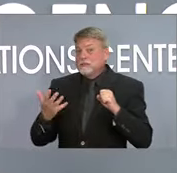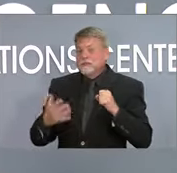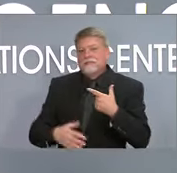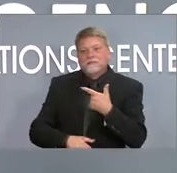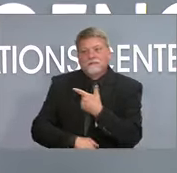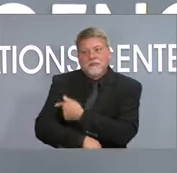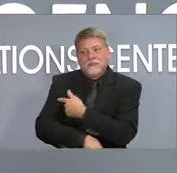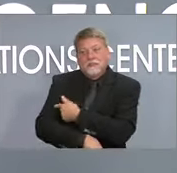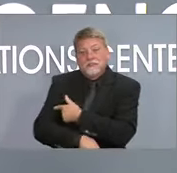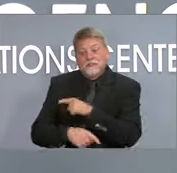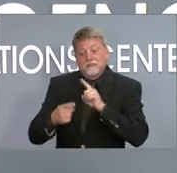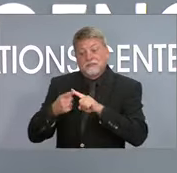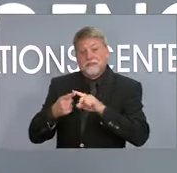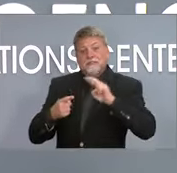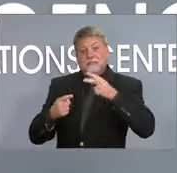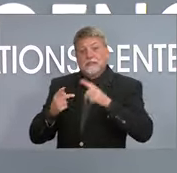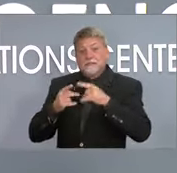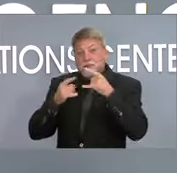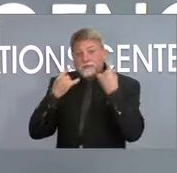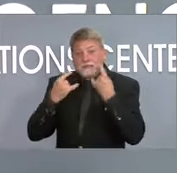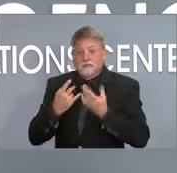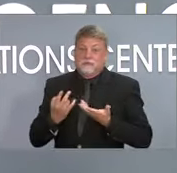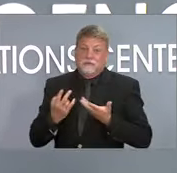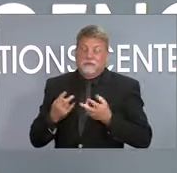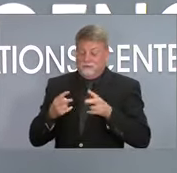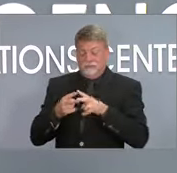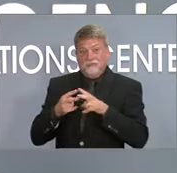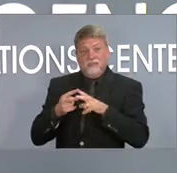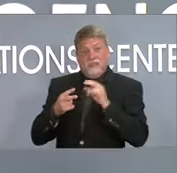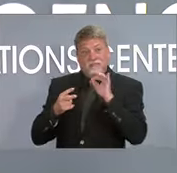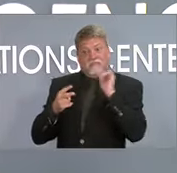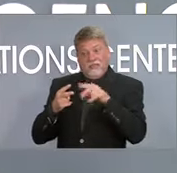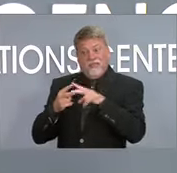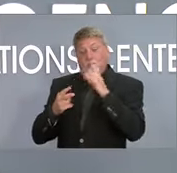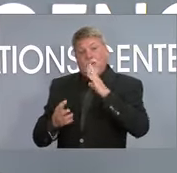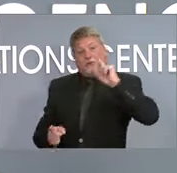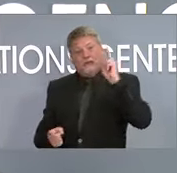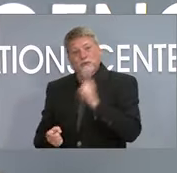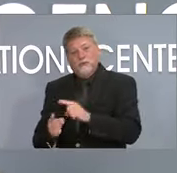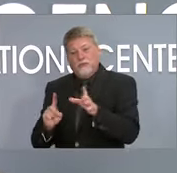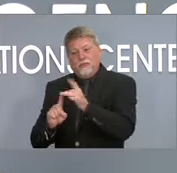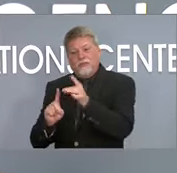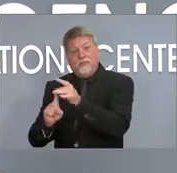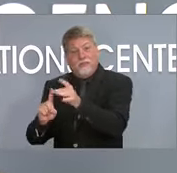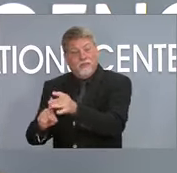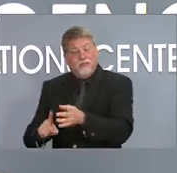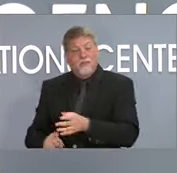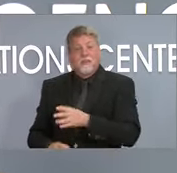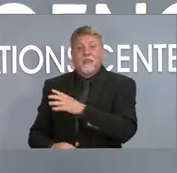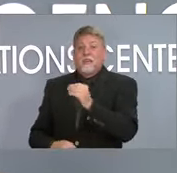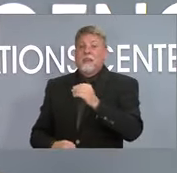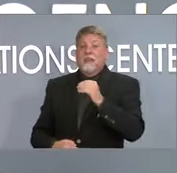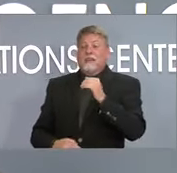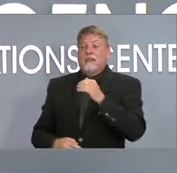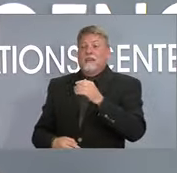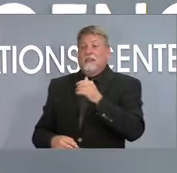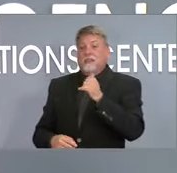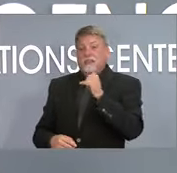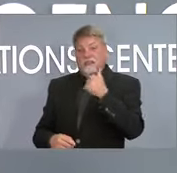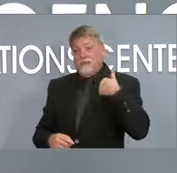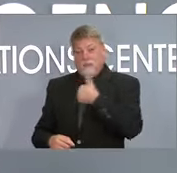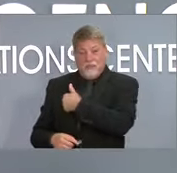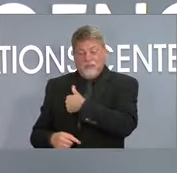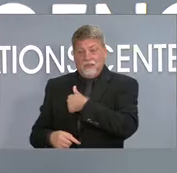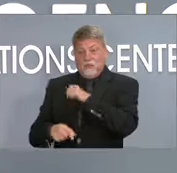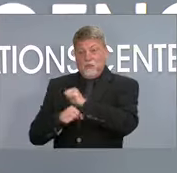is vaccination. Second tool is masks. So I think we all need to. And again, those of us who are interact with with schools as well as